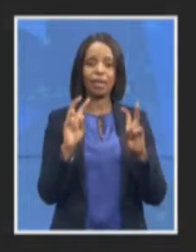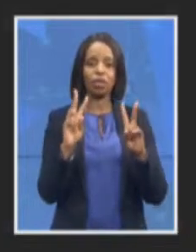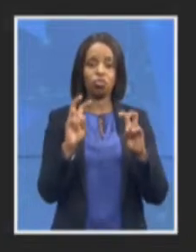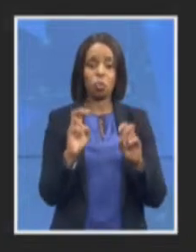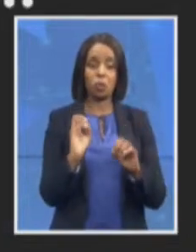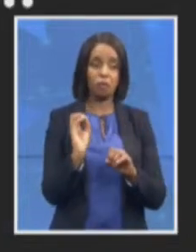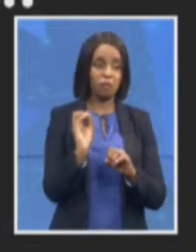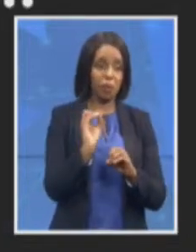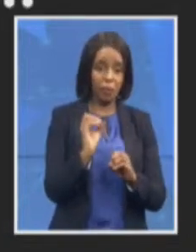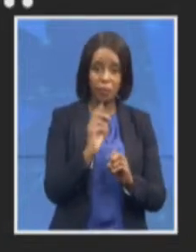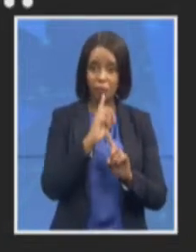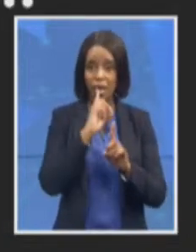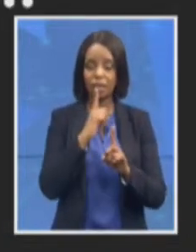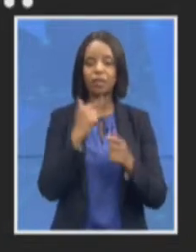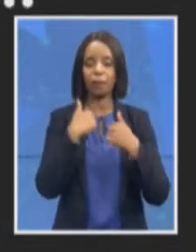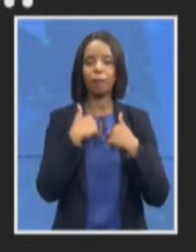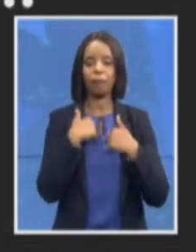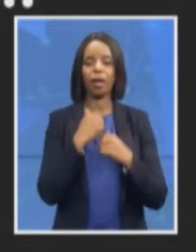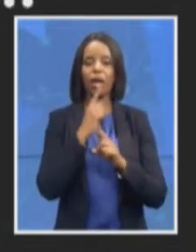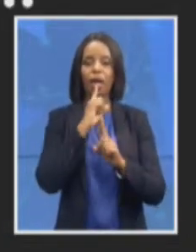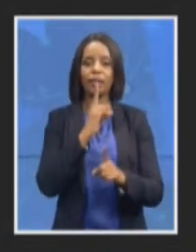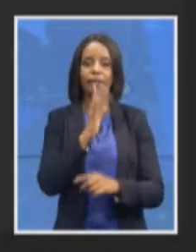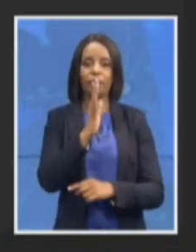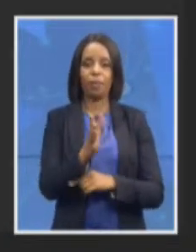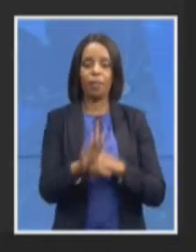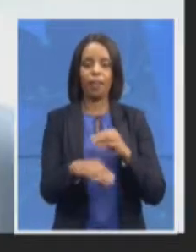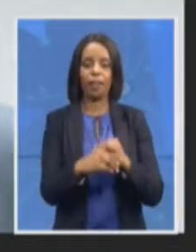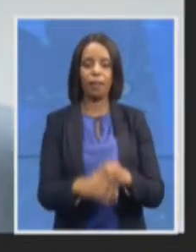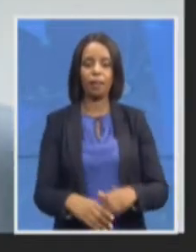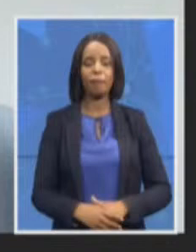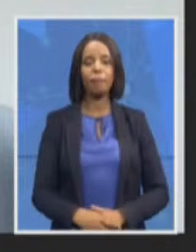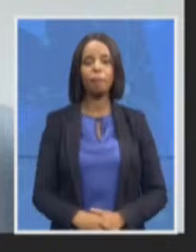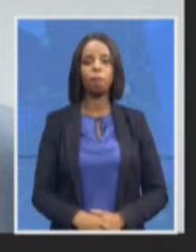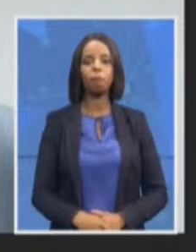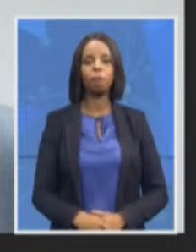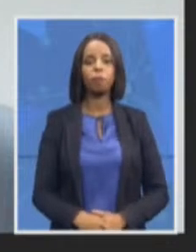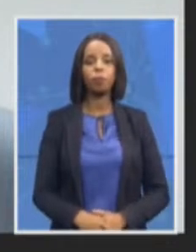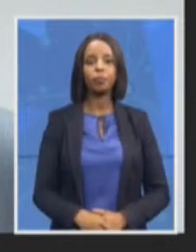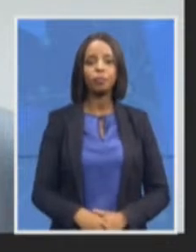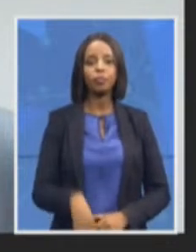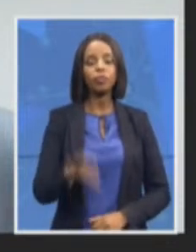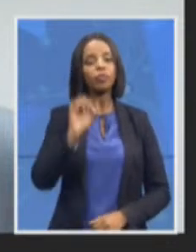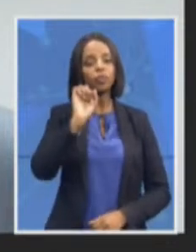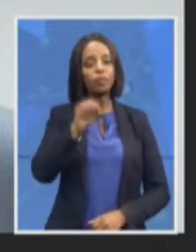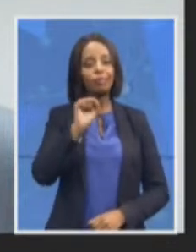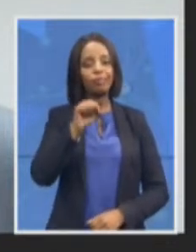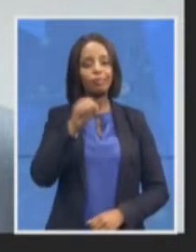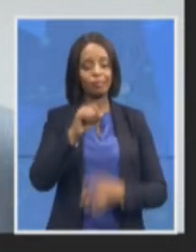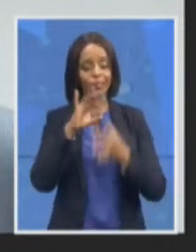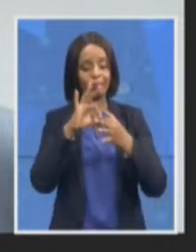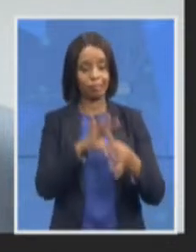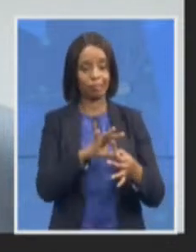Yes and there was also in relation to the unrest matters NDPP I'm not sure if you want me to deal with that.